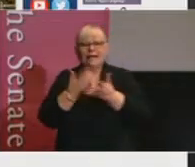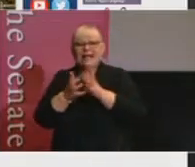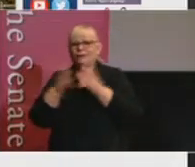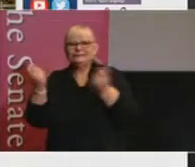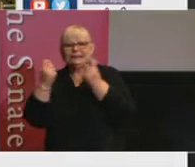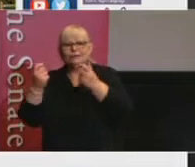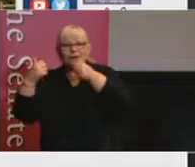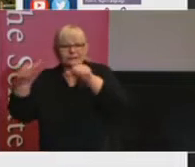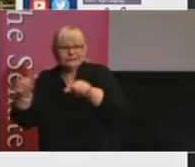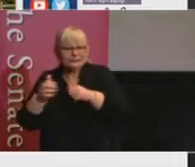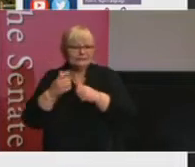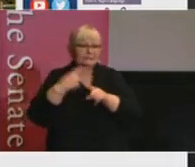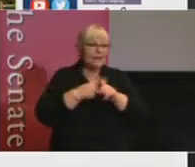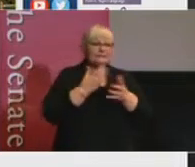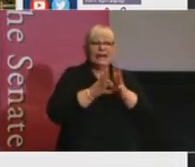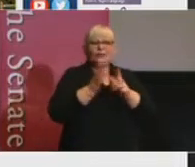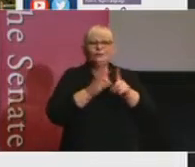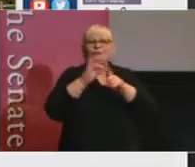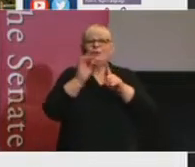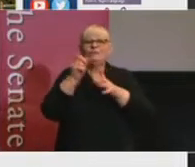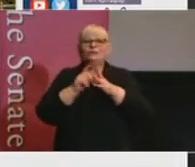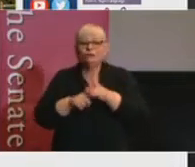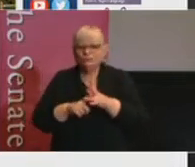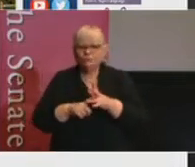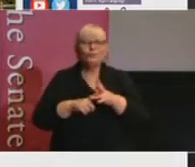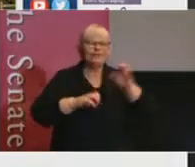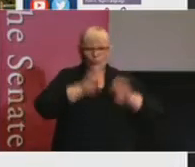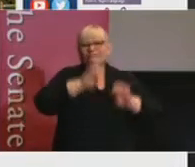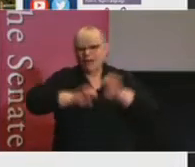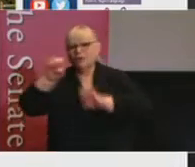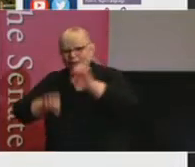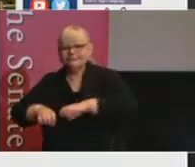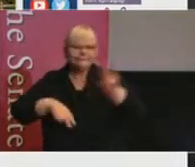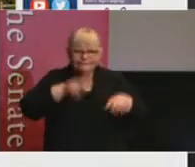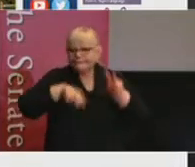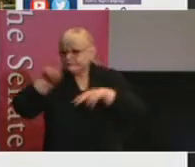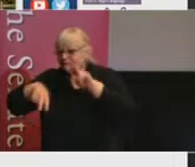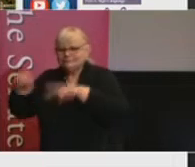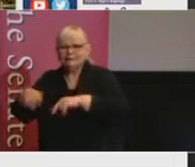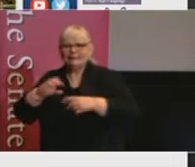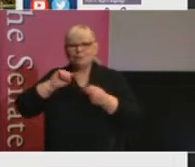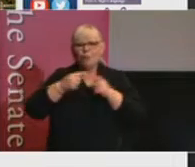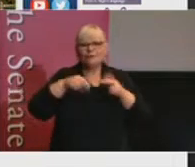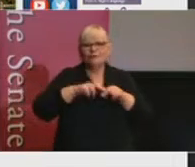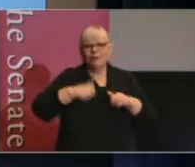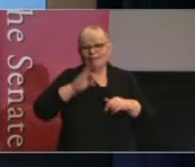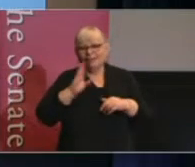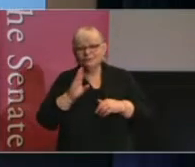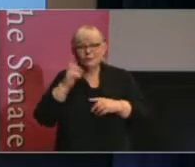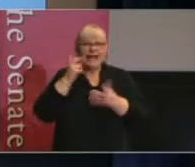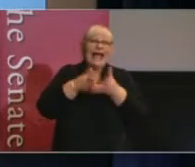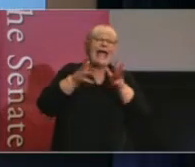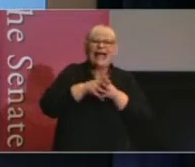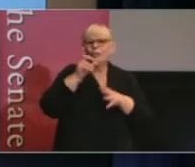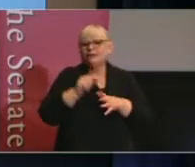we improve our practice? Well, really we have to evaluate it, which is the whole point of this lecture, to think about how we might evaluate